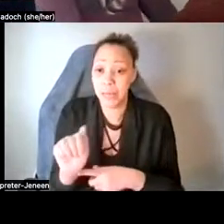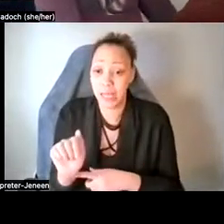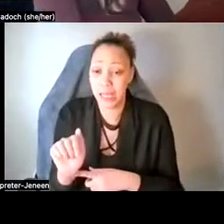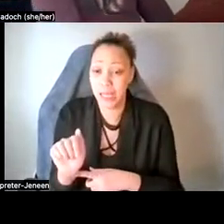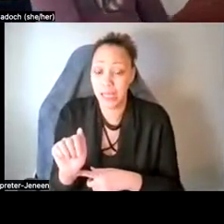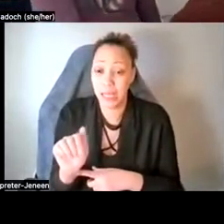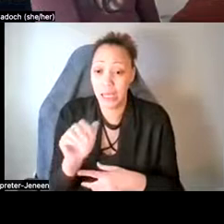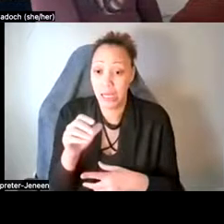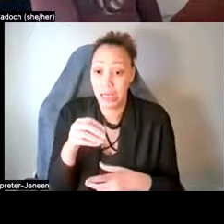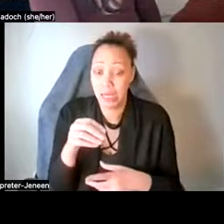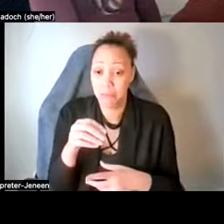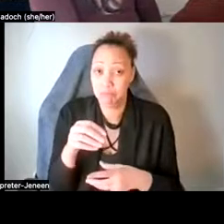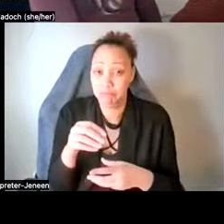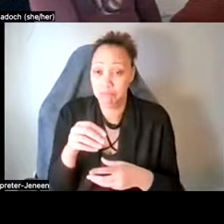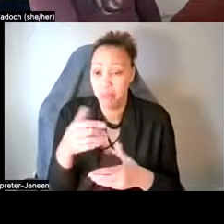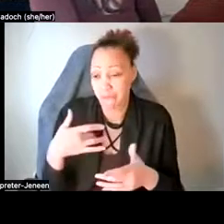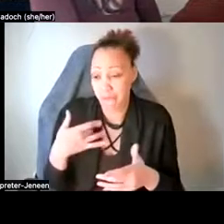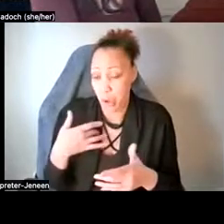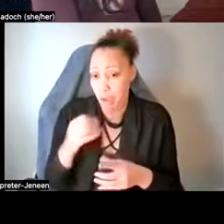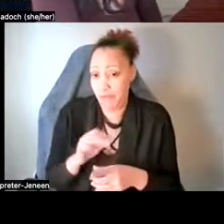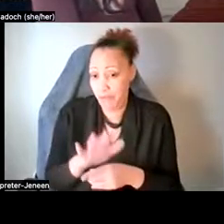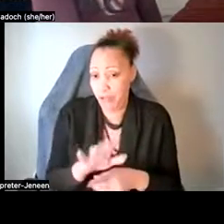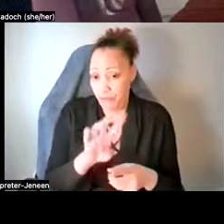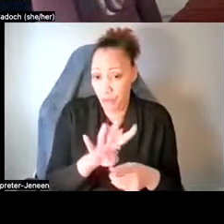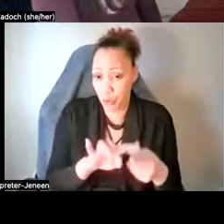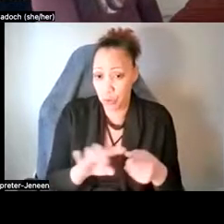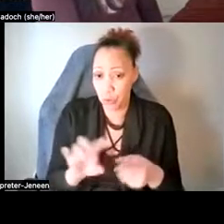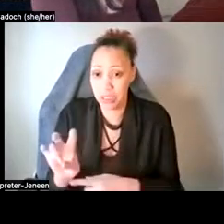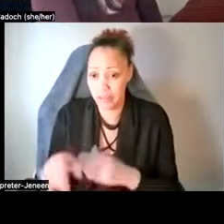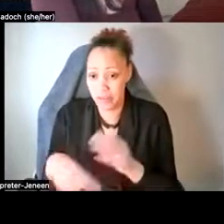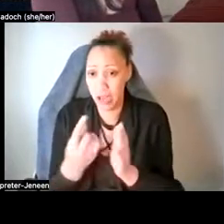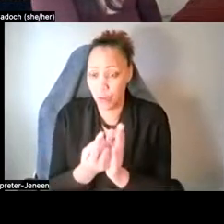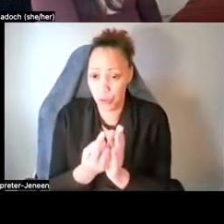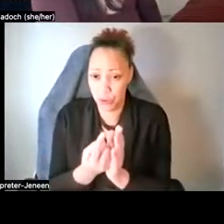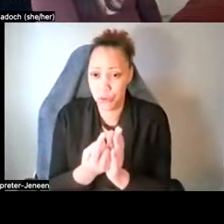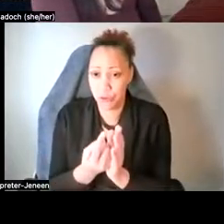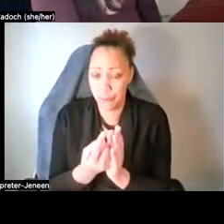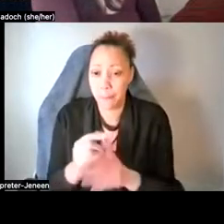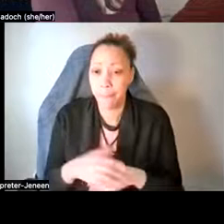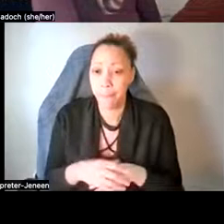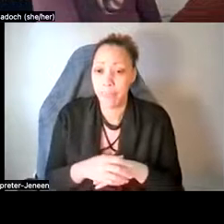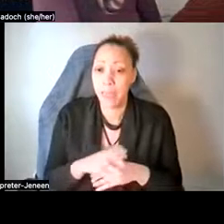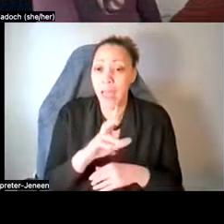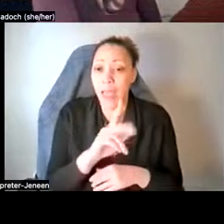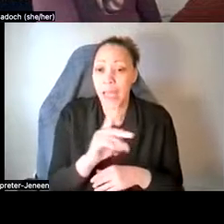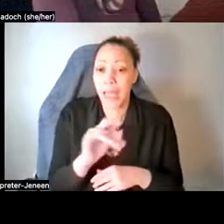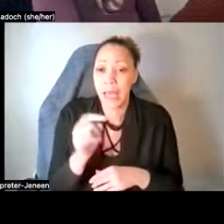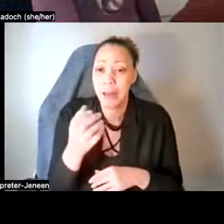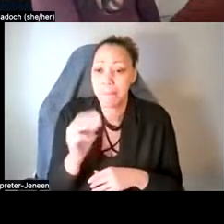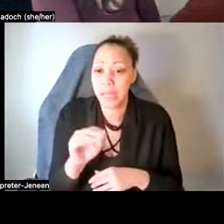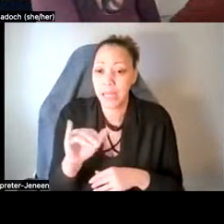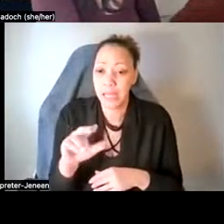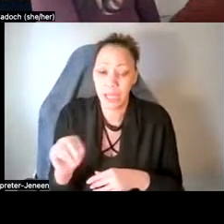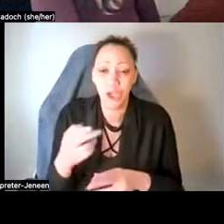between, um, four to seven hours, um, and ketamine is a short-acting,